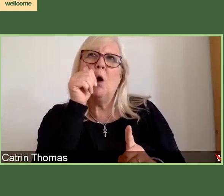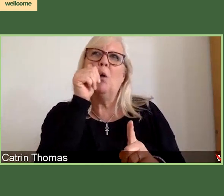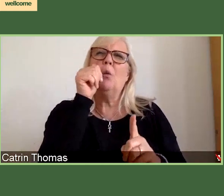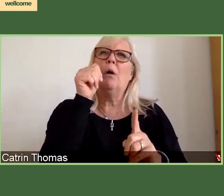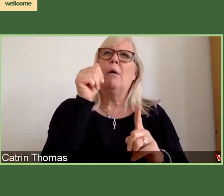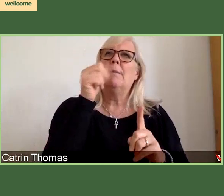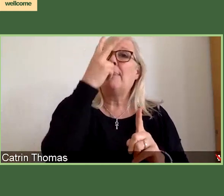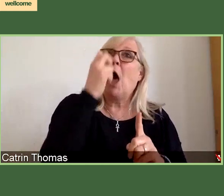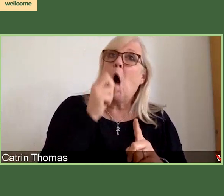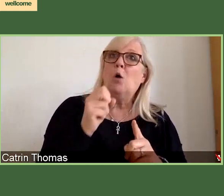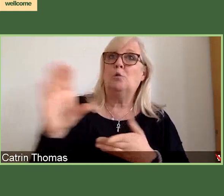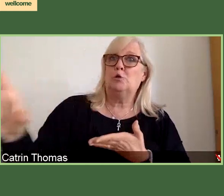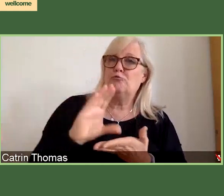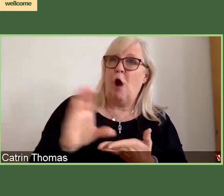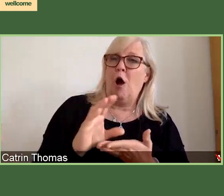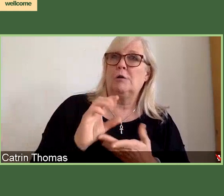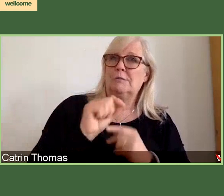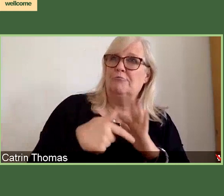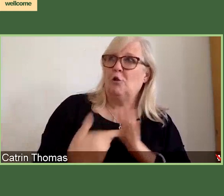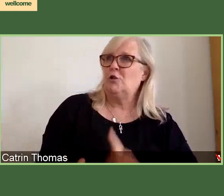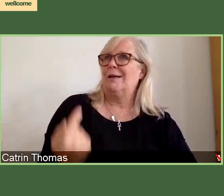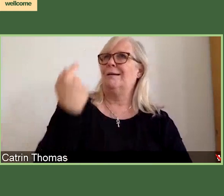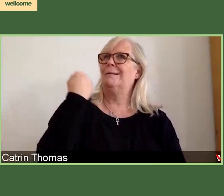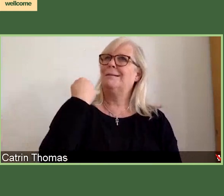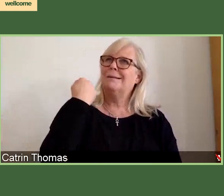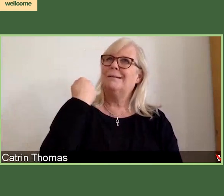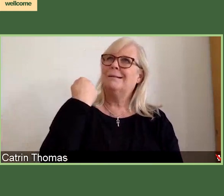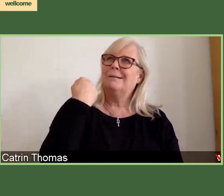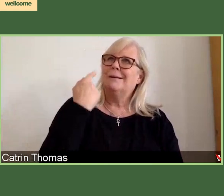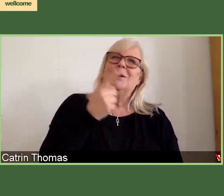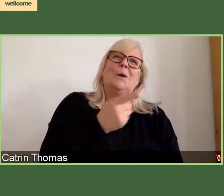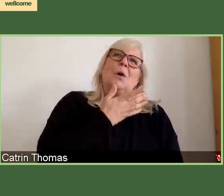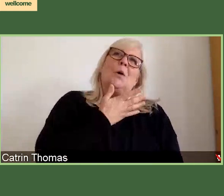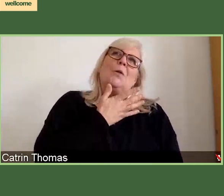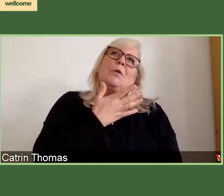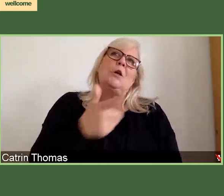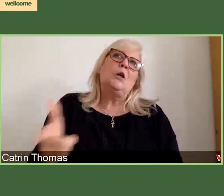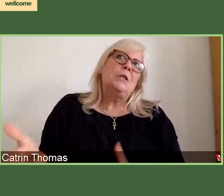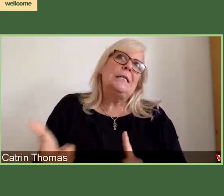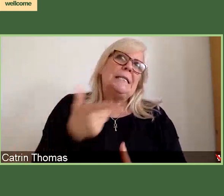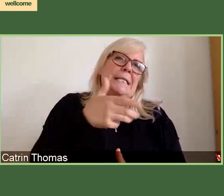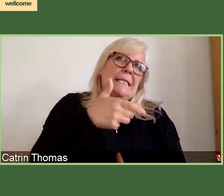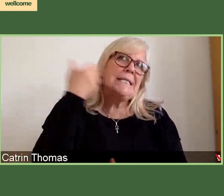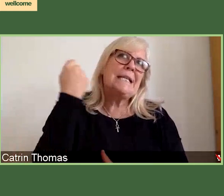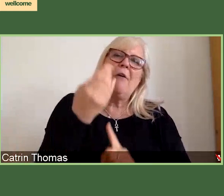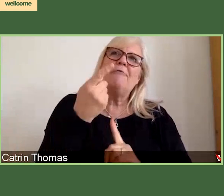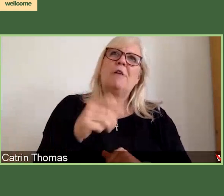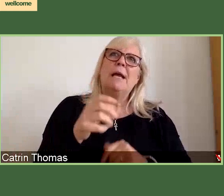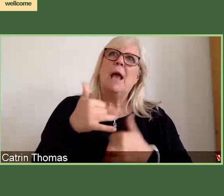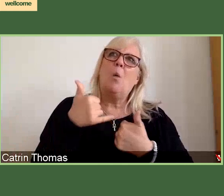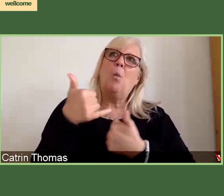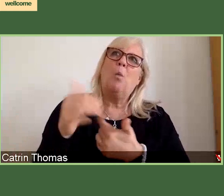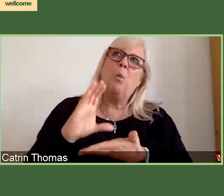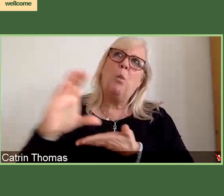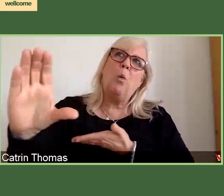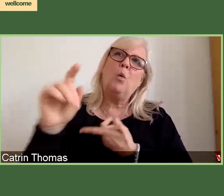don't expect the Discovery Awards to be project grants. In fact, we don't want the Discovery Awards to be project grants in the same way that we didn't